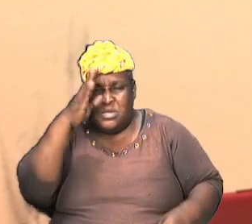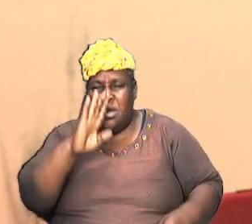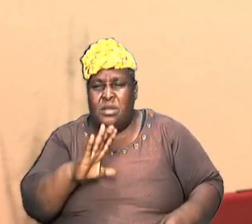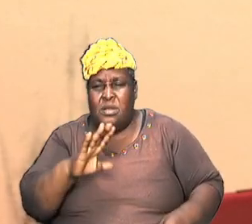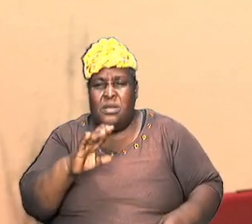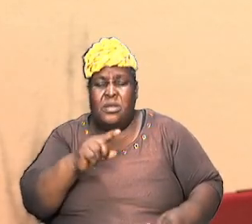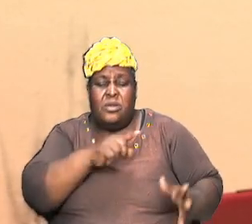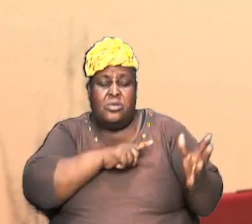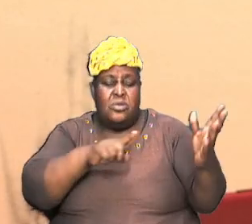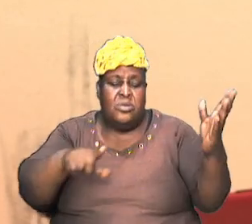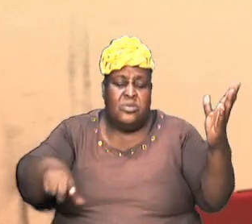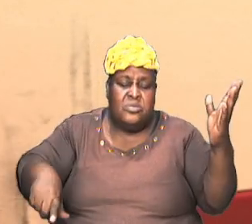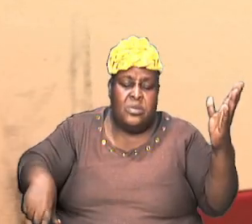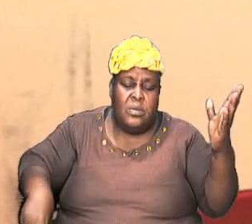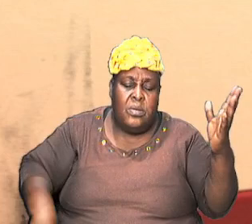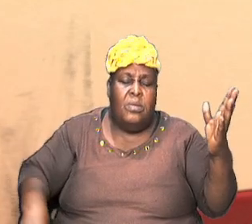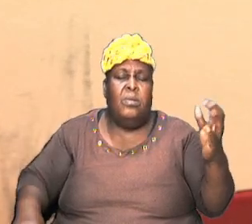Lord